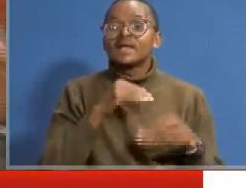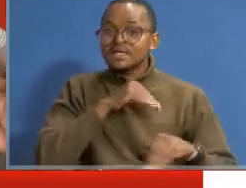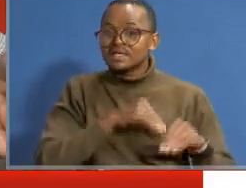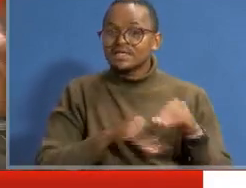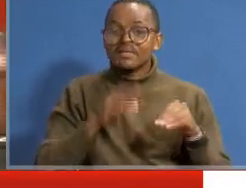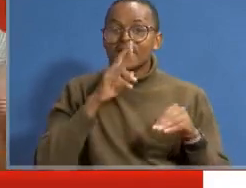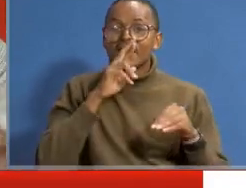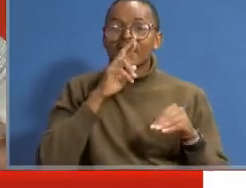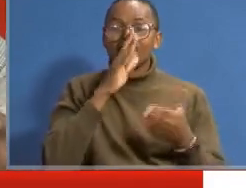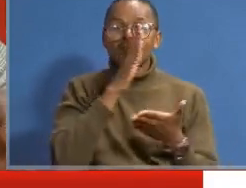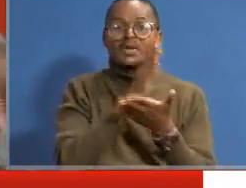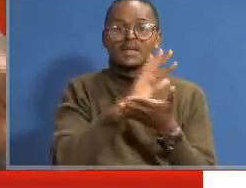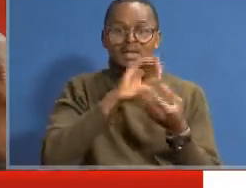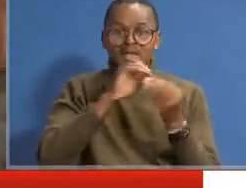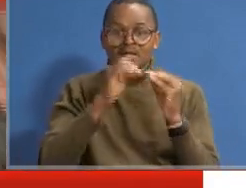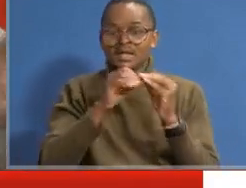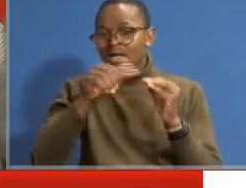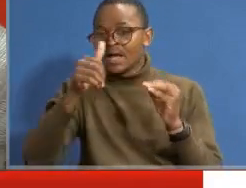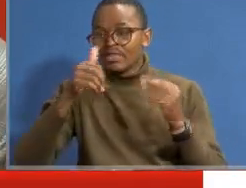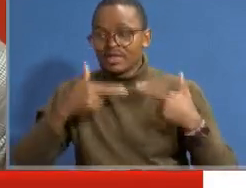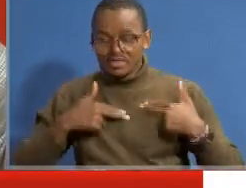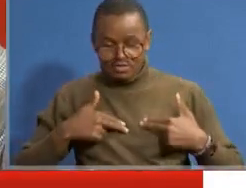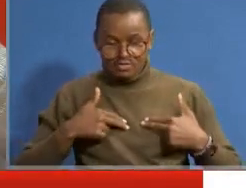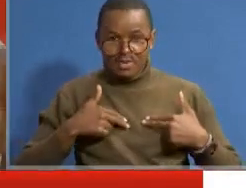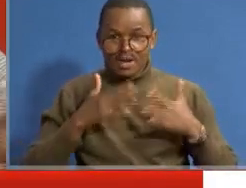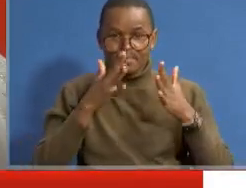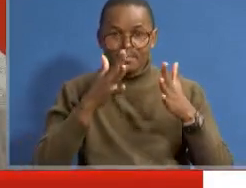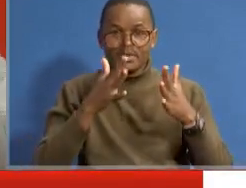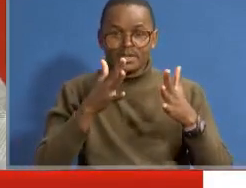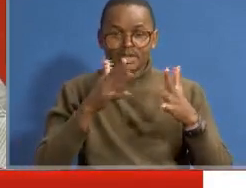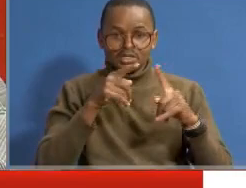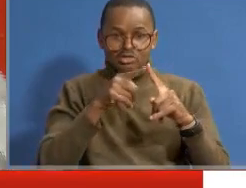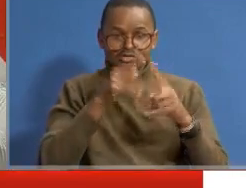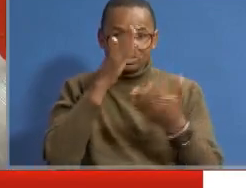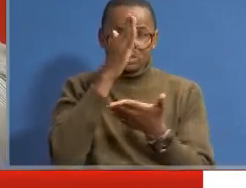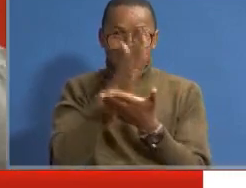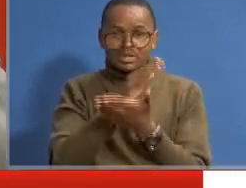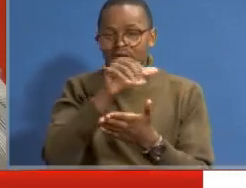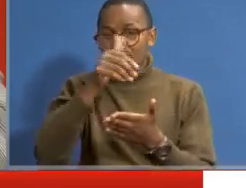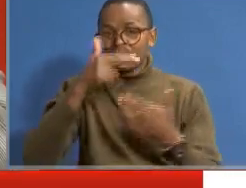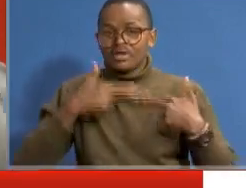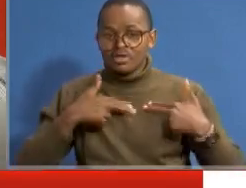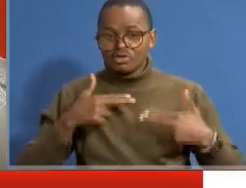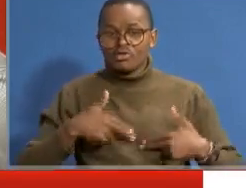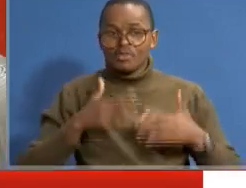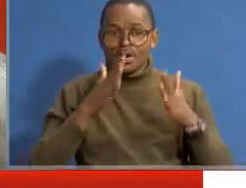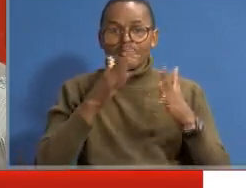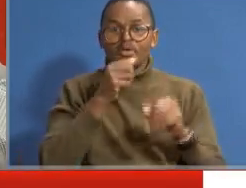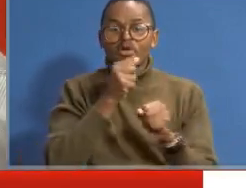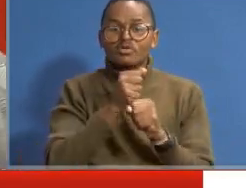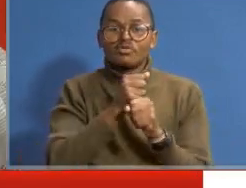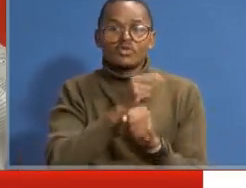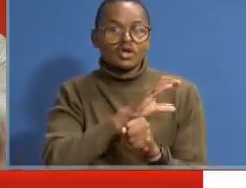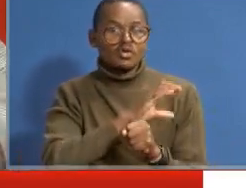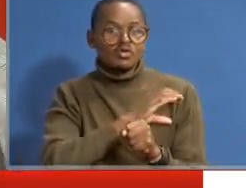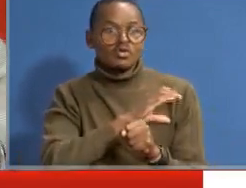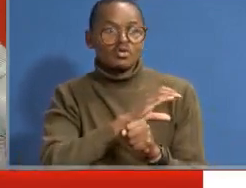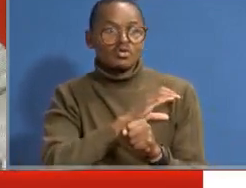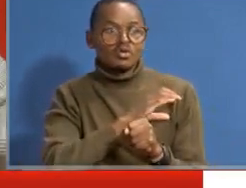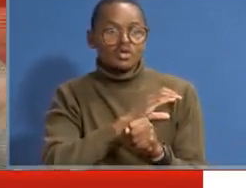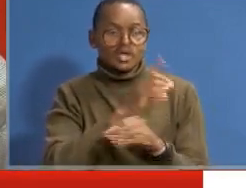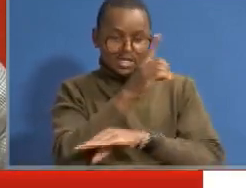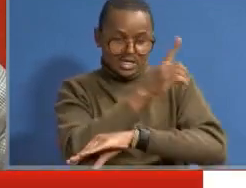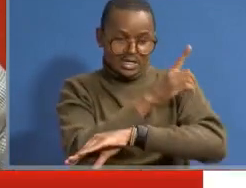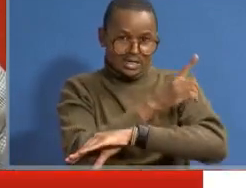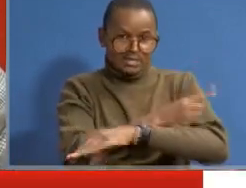are barriers created by other human beings just to hinder other human beings doing their own day